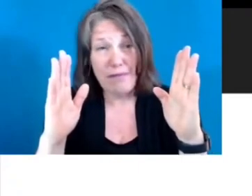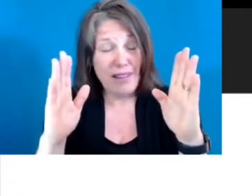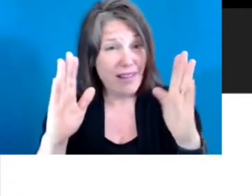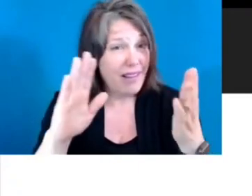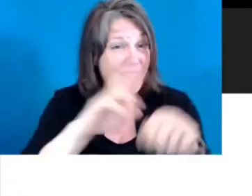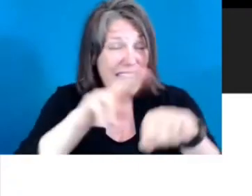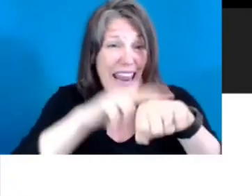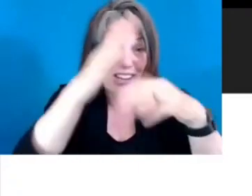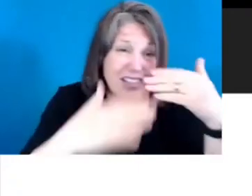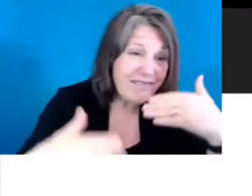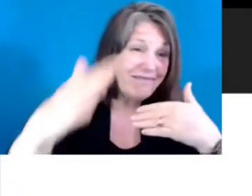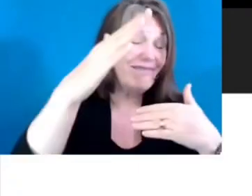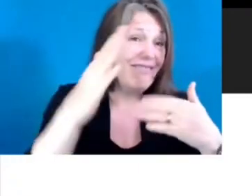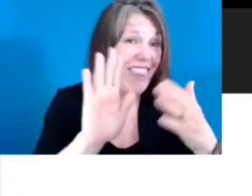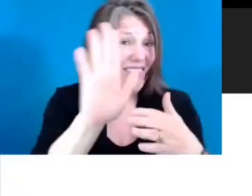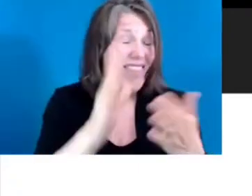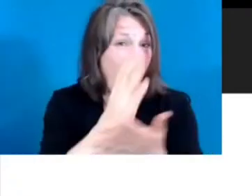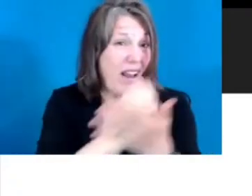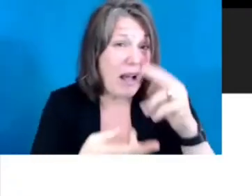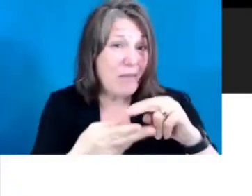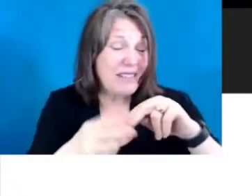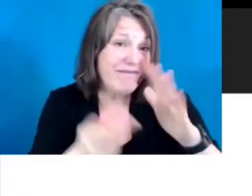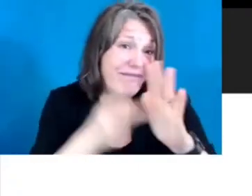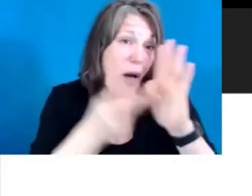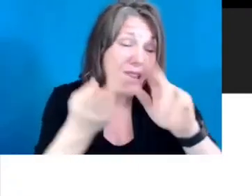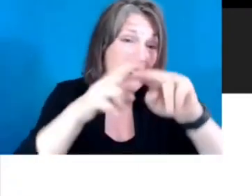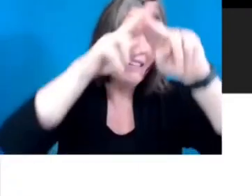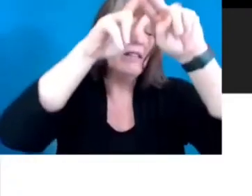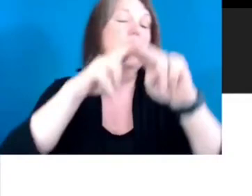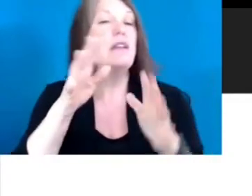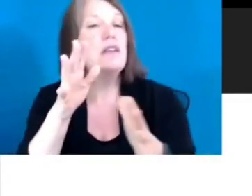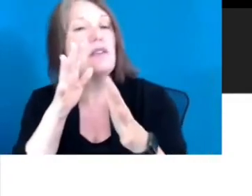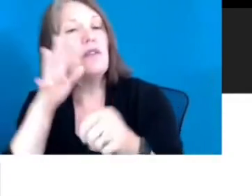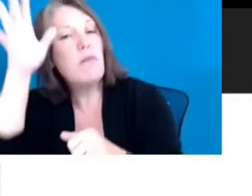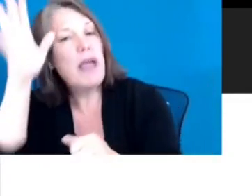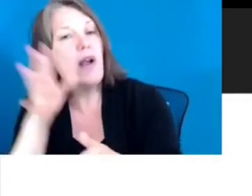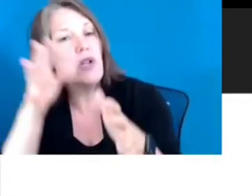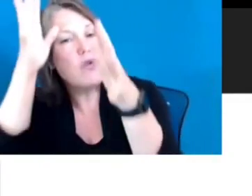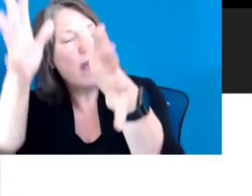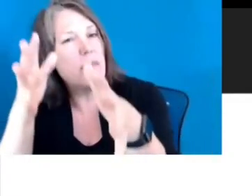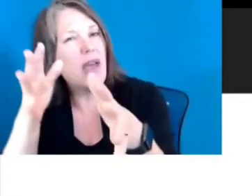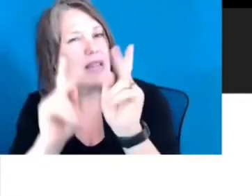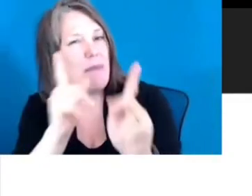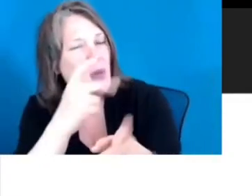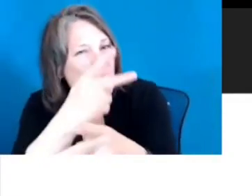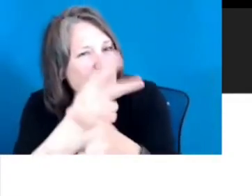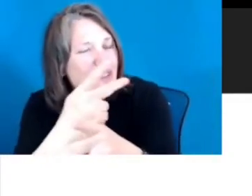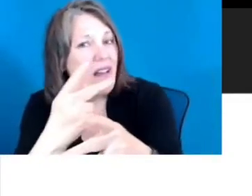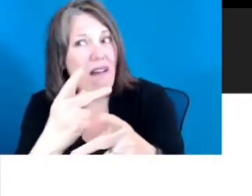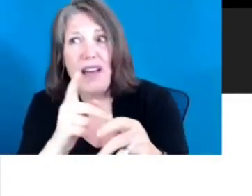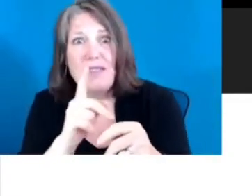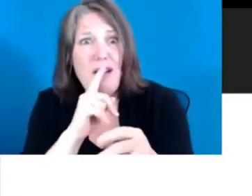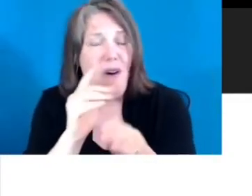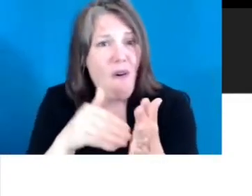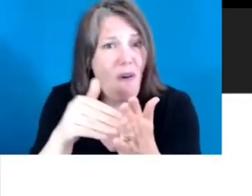So we're getting left behind in Appalachia. And when parents and grandparents and caregivers are dealing with all this other stuff, it's